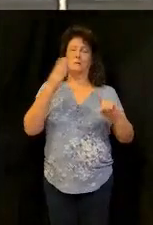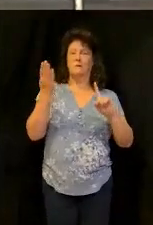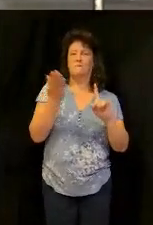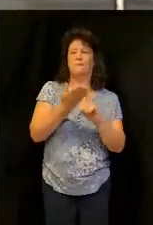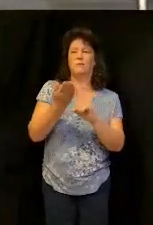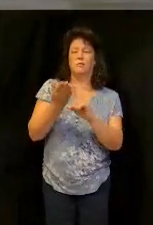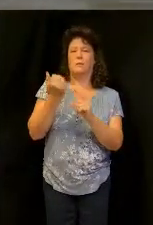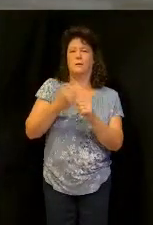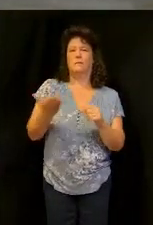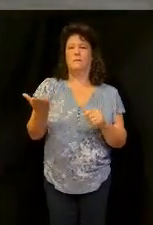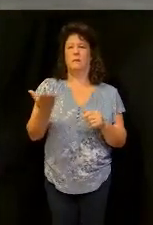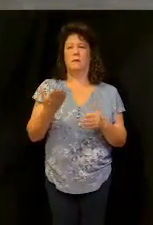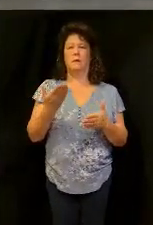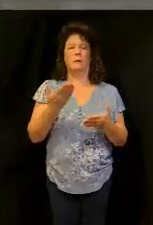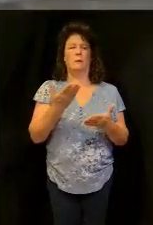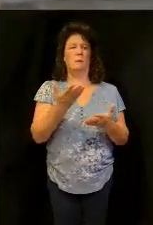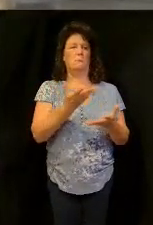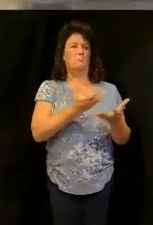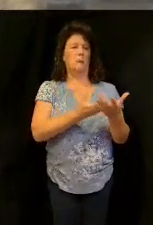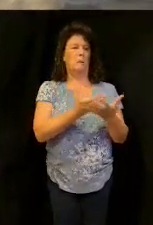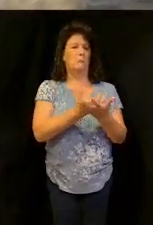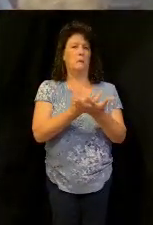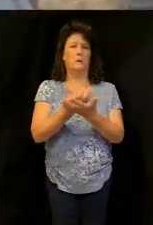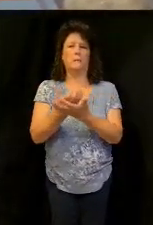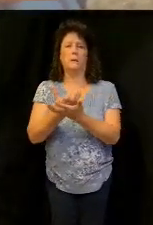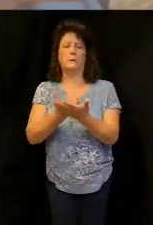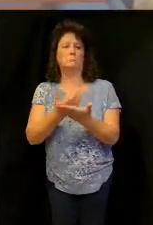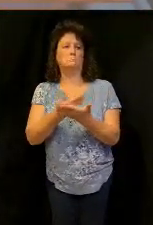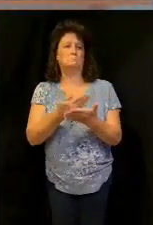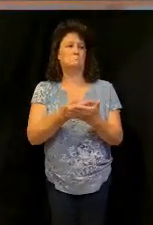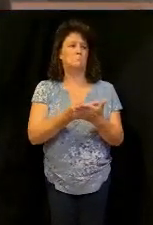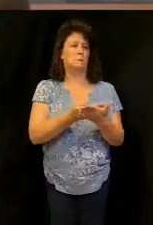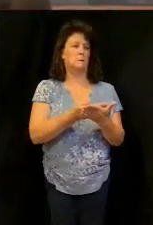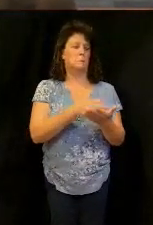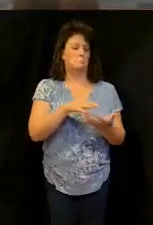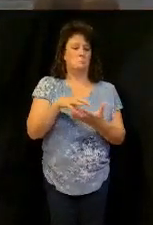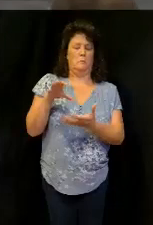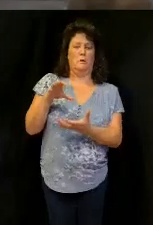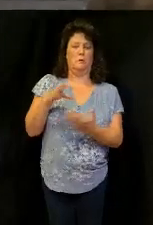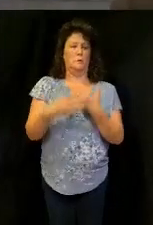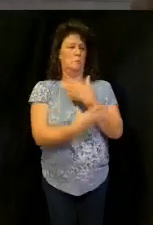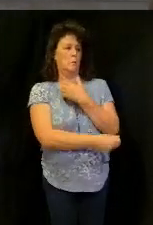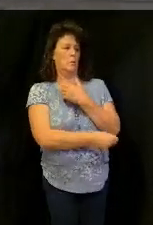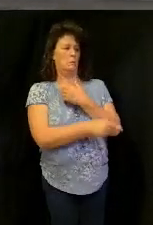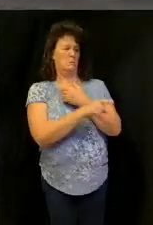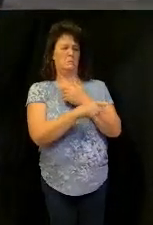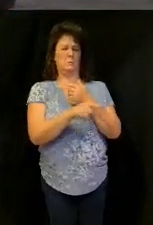it's everybody wants your money. And this person is going to be rich and you're going to be poor or whatever.